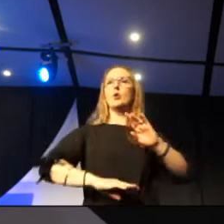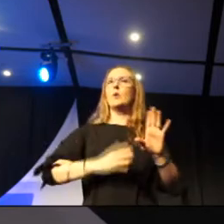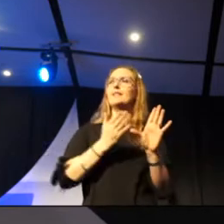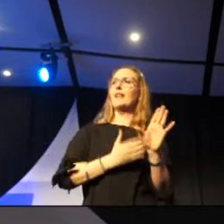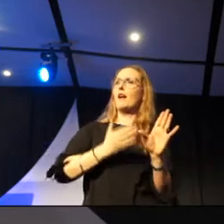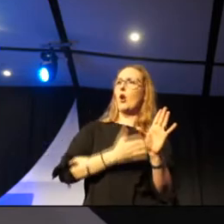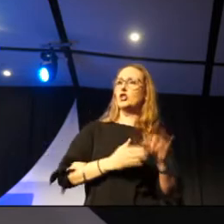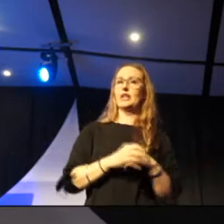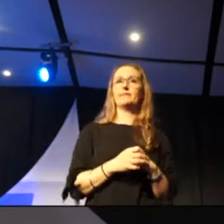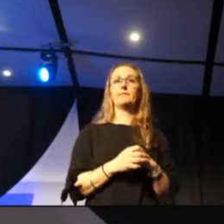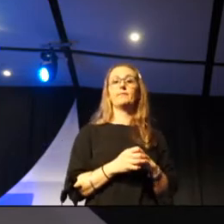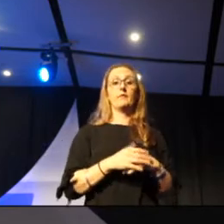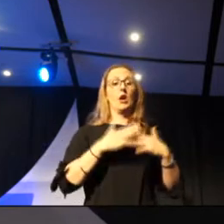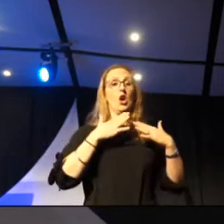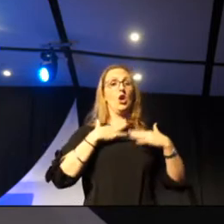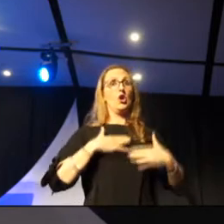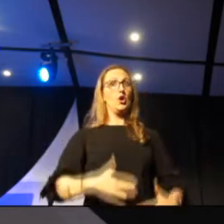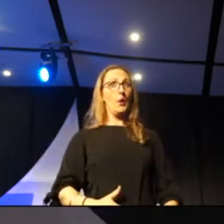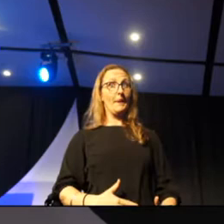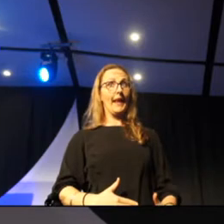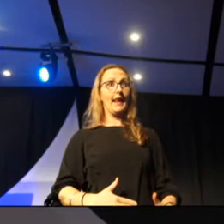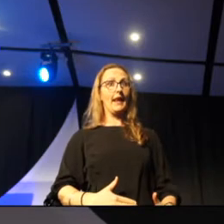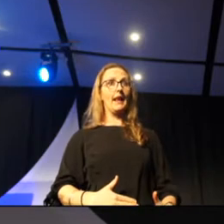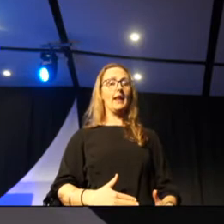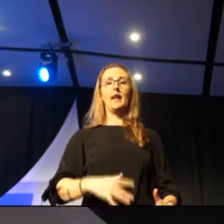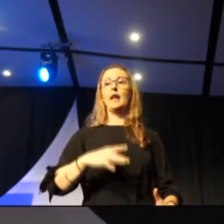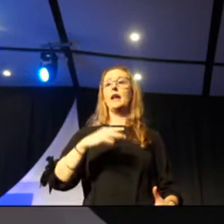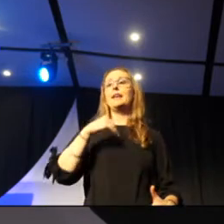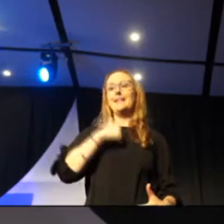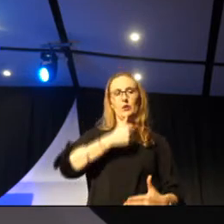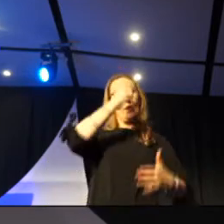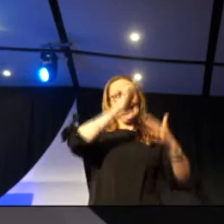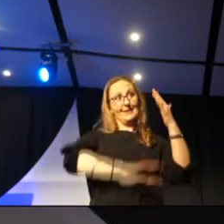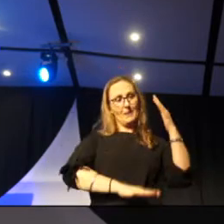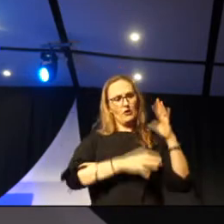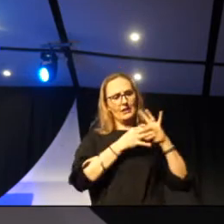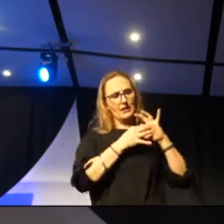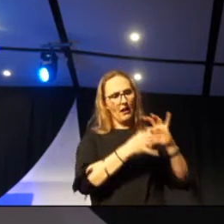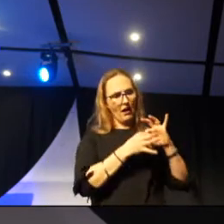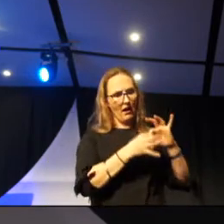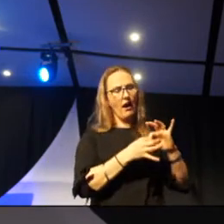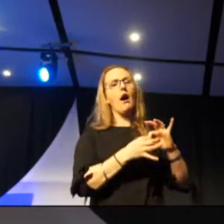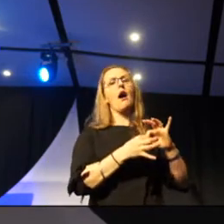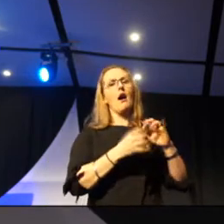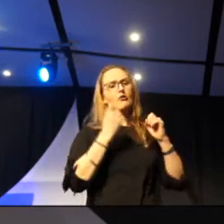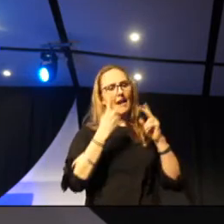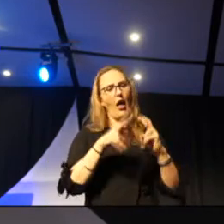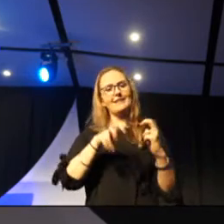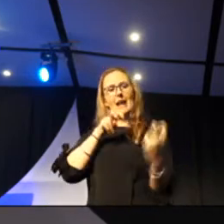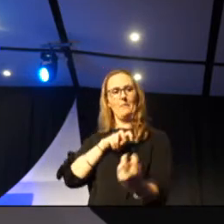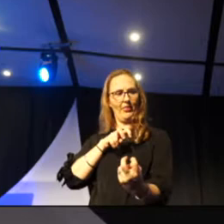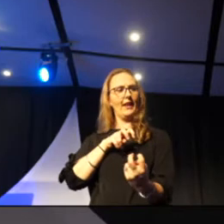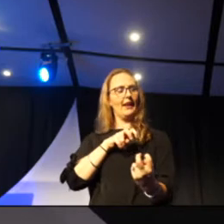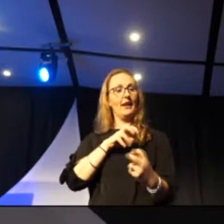human, unless you experience something, you can't have empathy for it. Unless you have empathy for something,